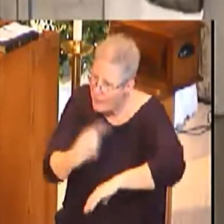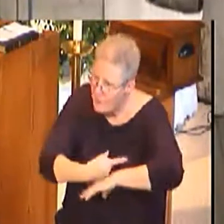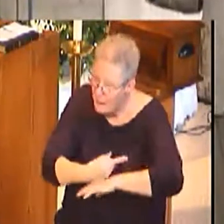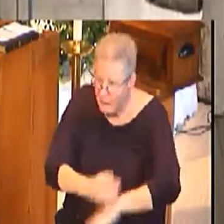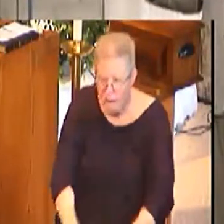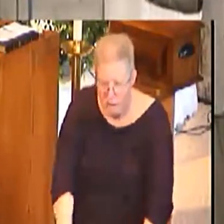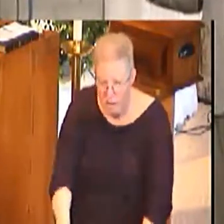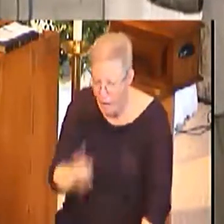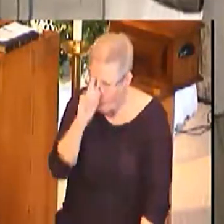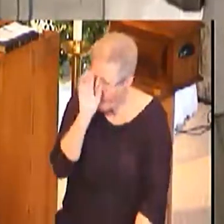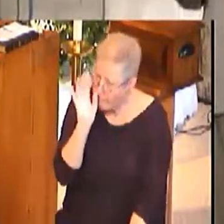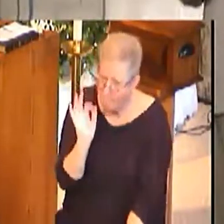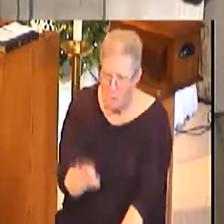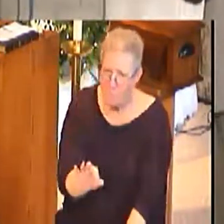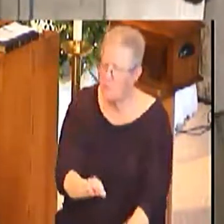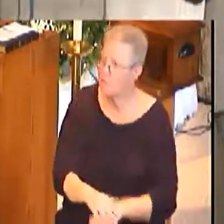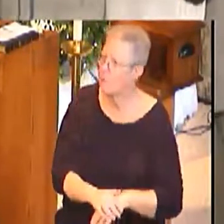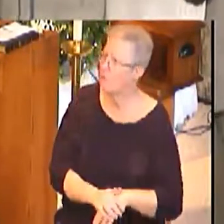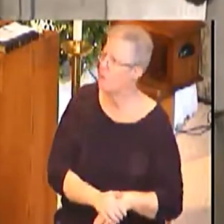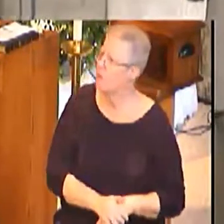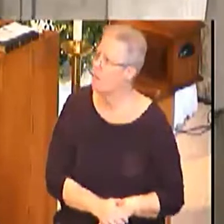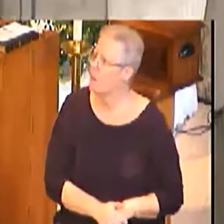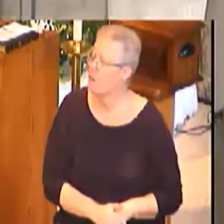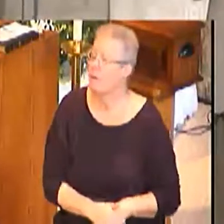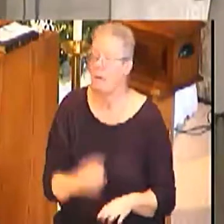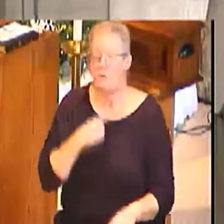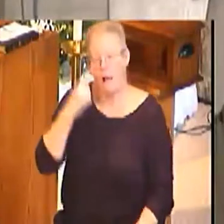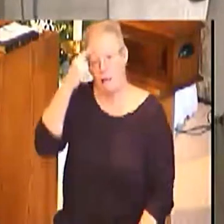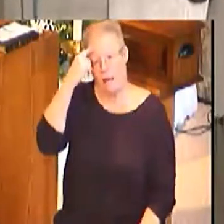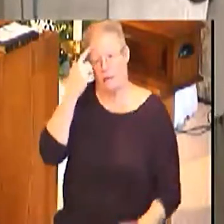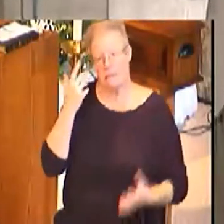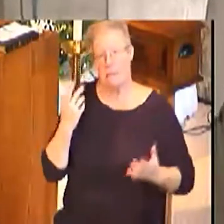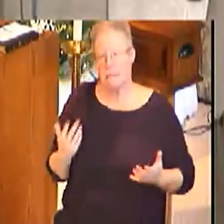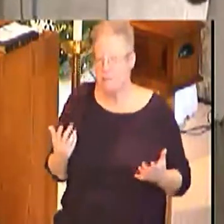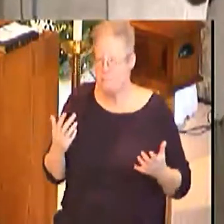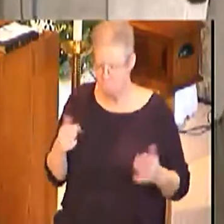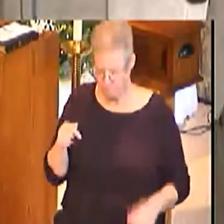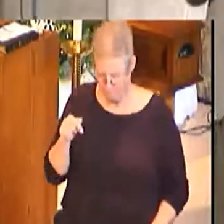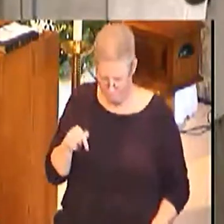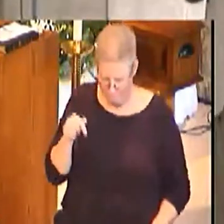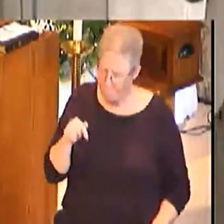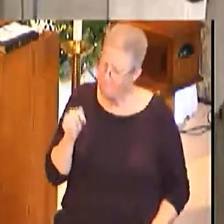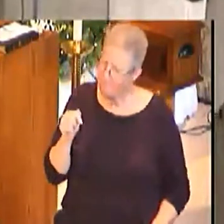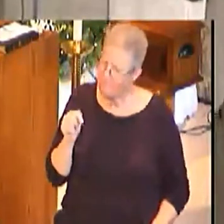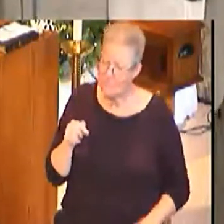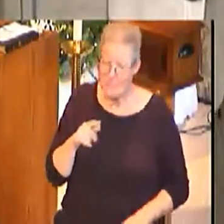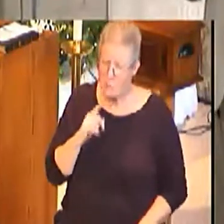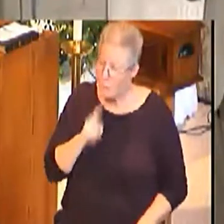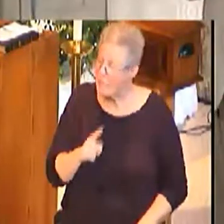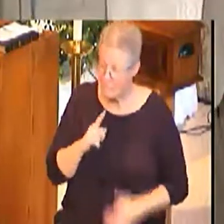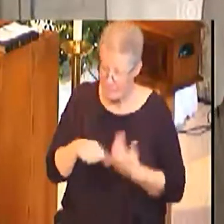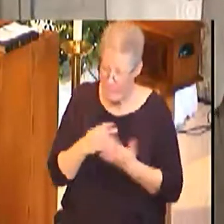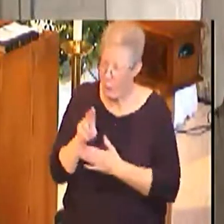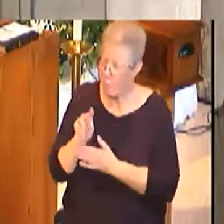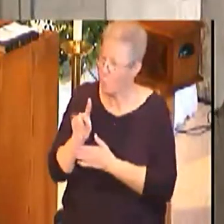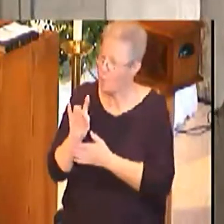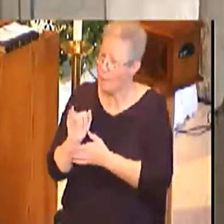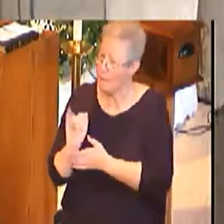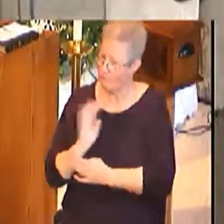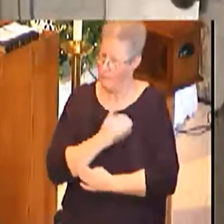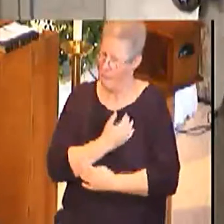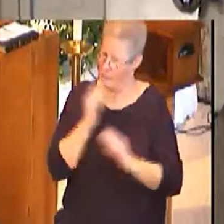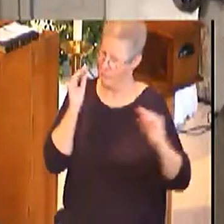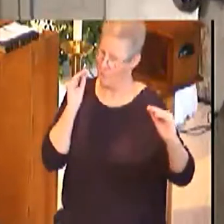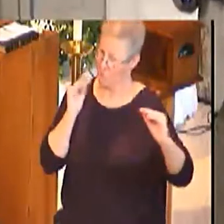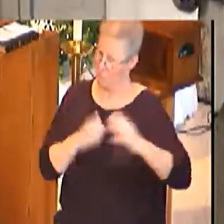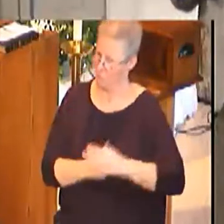perfect, and so I thought, this is so much our teachings. Each and every